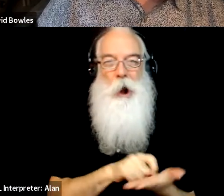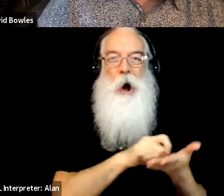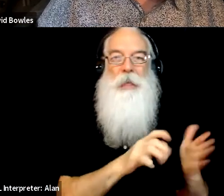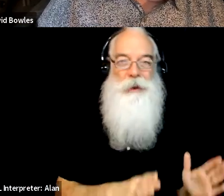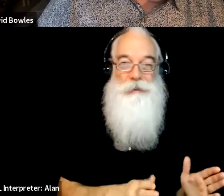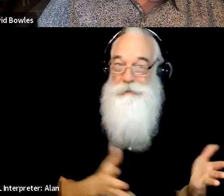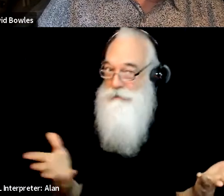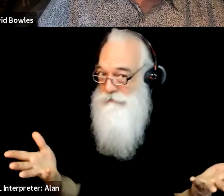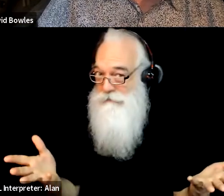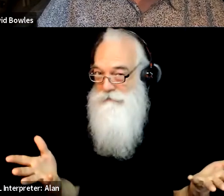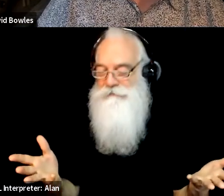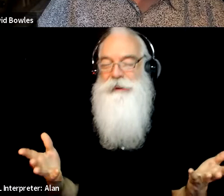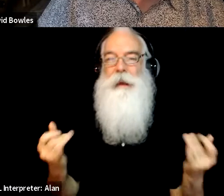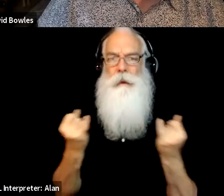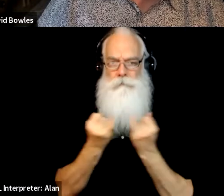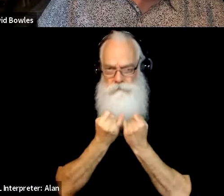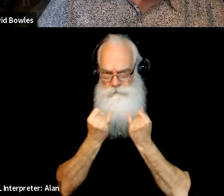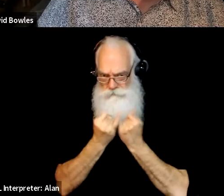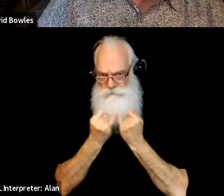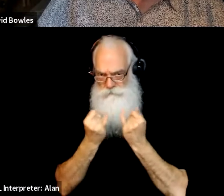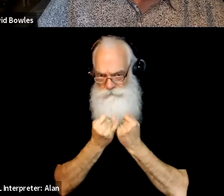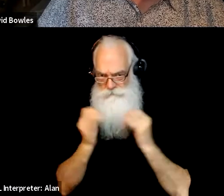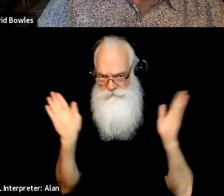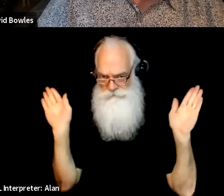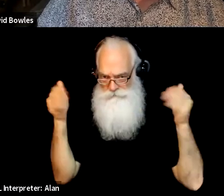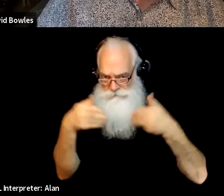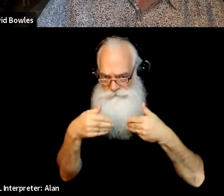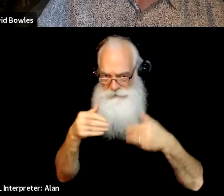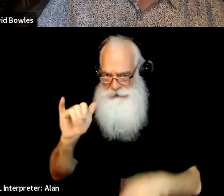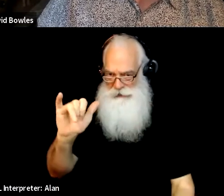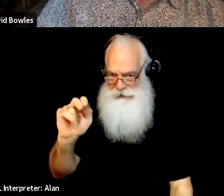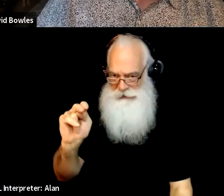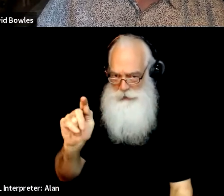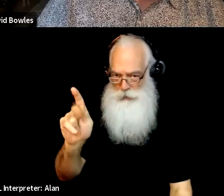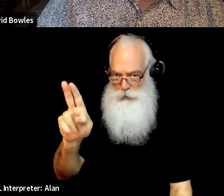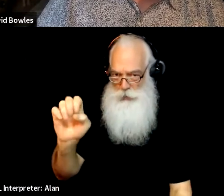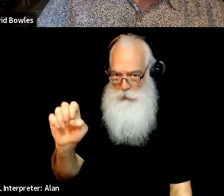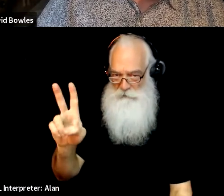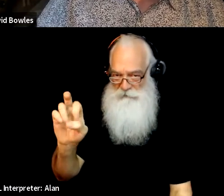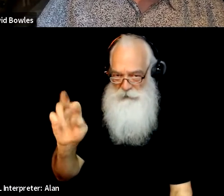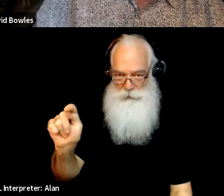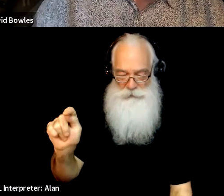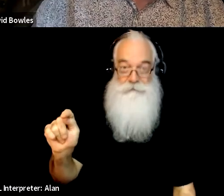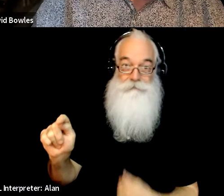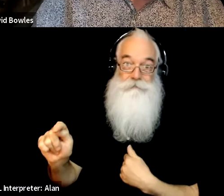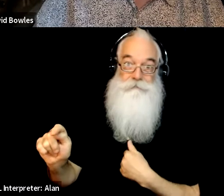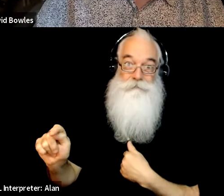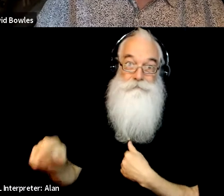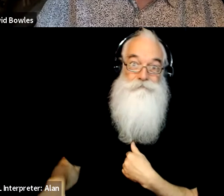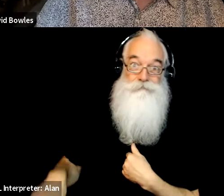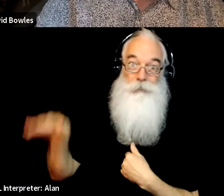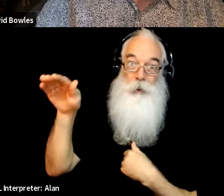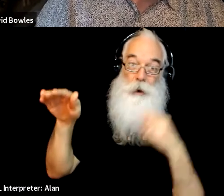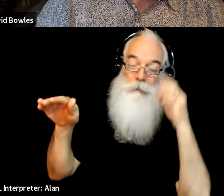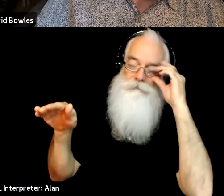part of it is just like my upbringing and being forced to be extroverted when I didn't want to be, but I'm very, I would like most of my life is spent in solitude, like in,